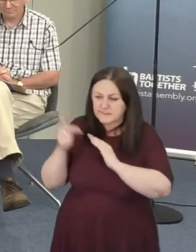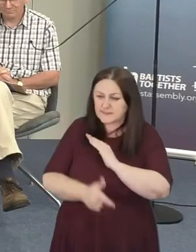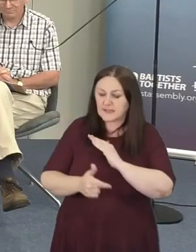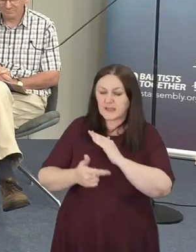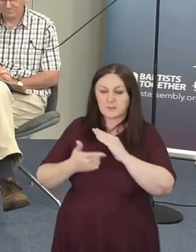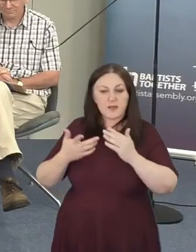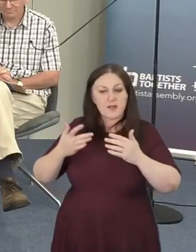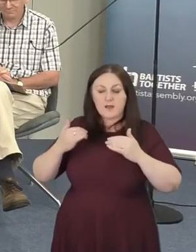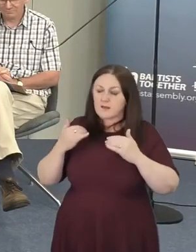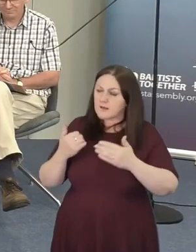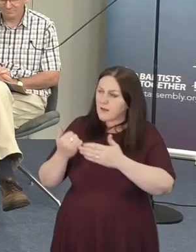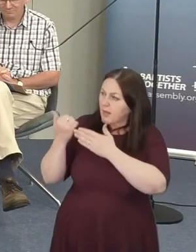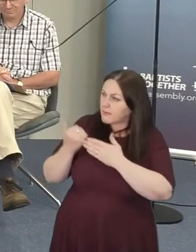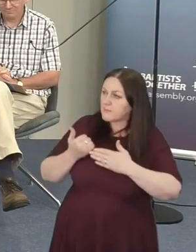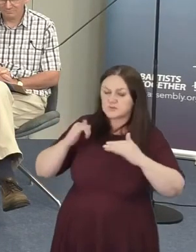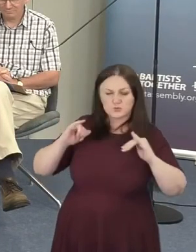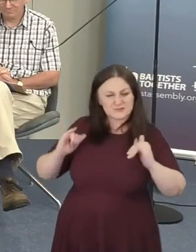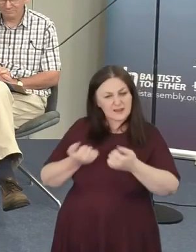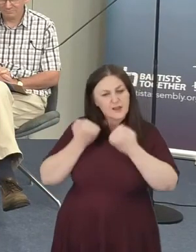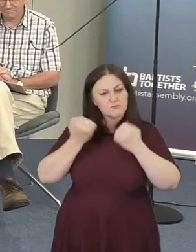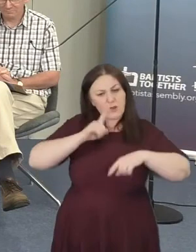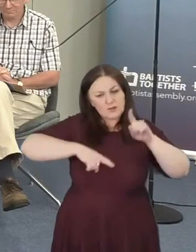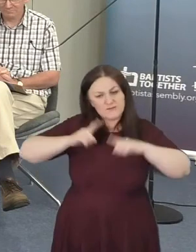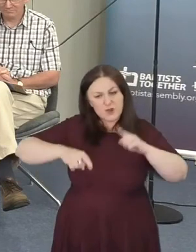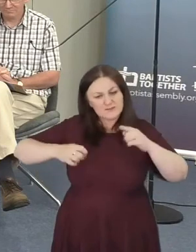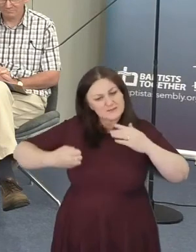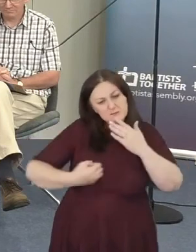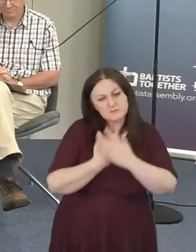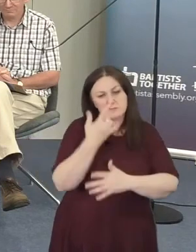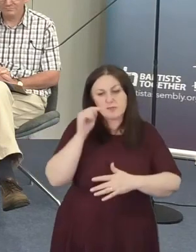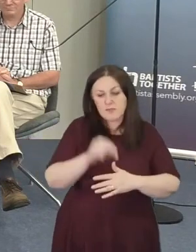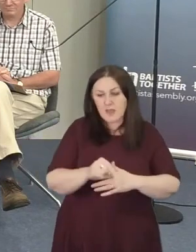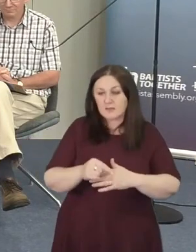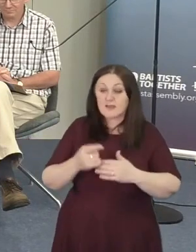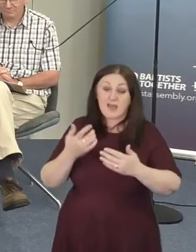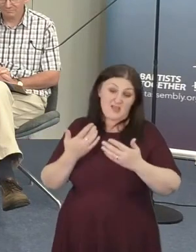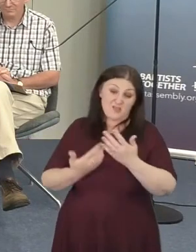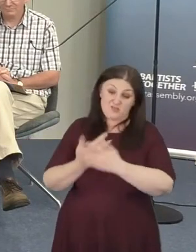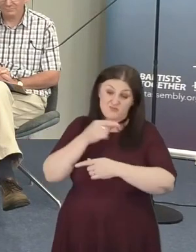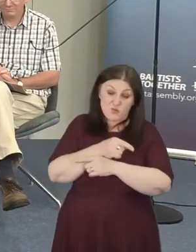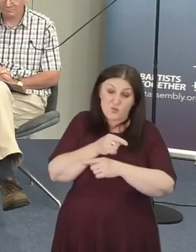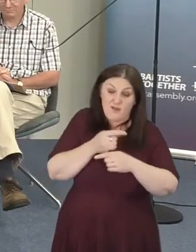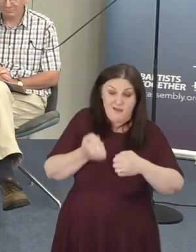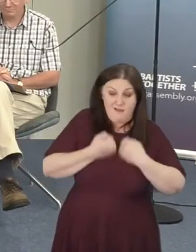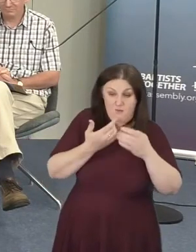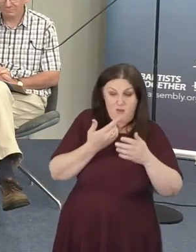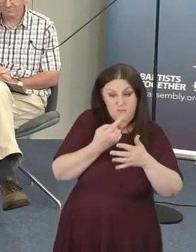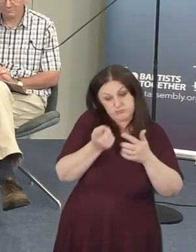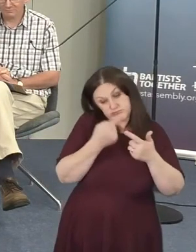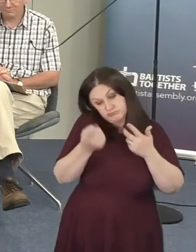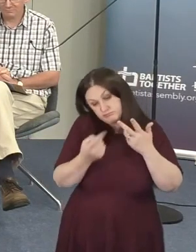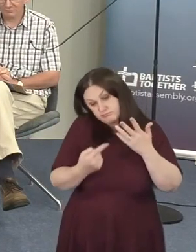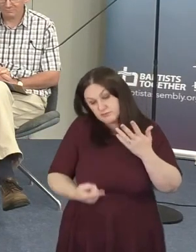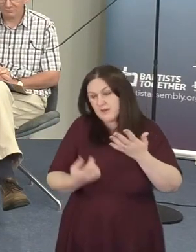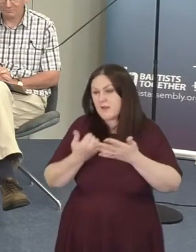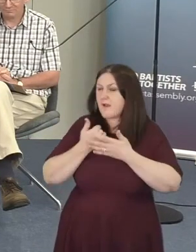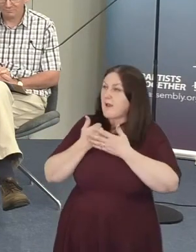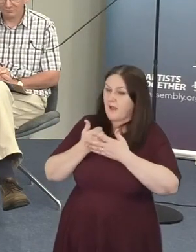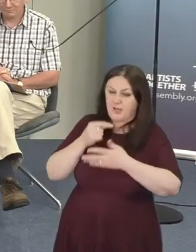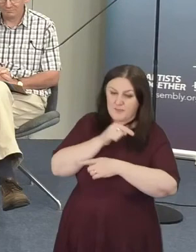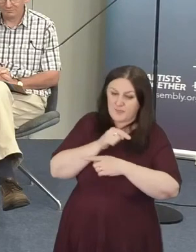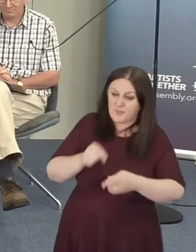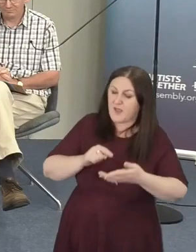and to just glorify you through that Lord we pray. Pour out your spirit upon us. Help us as Jeff